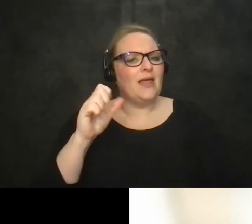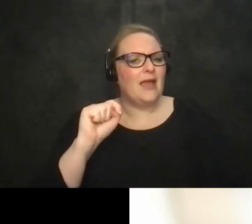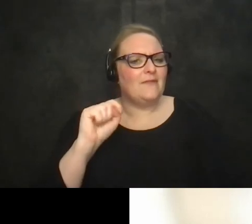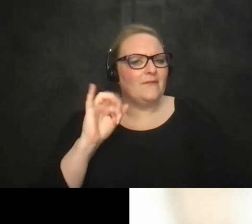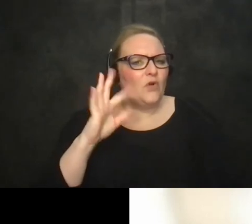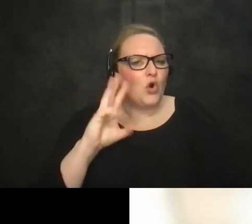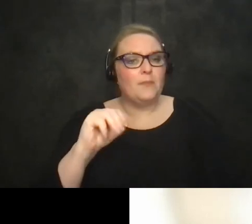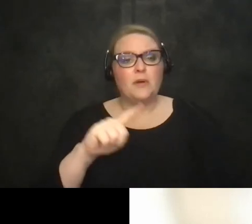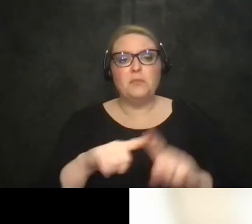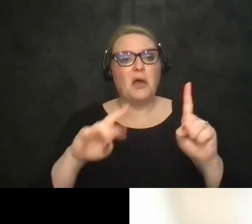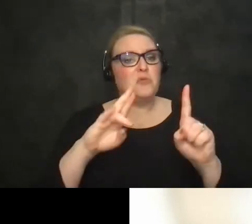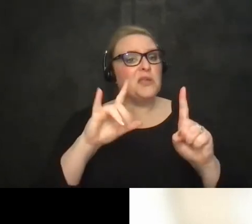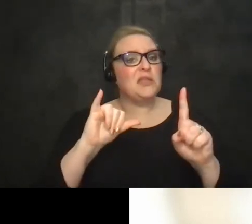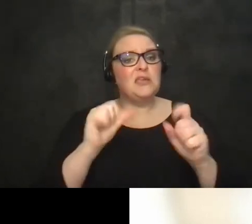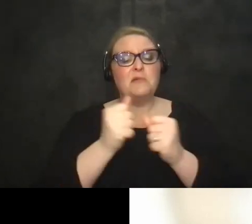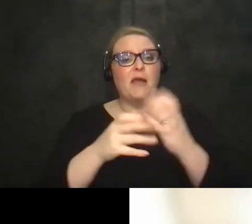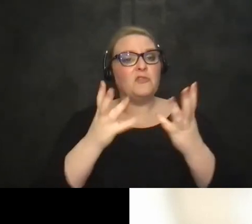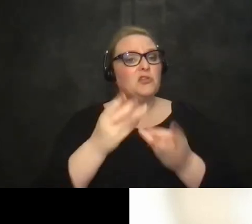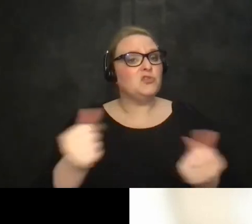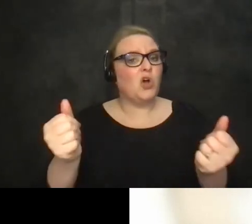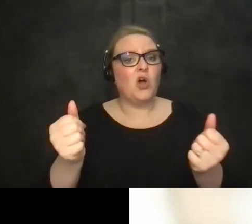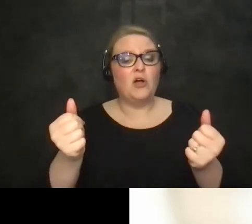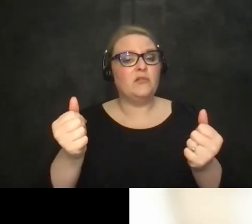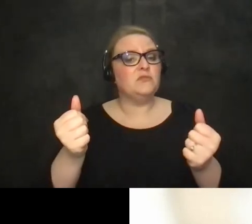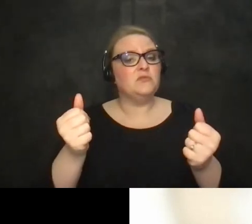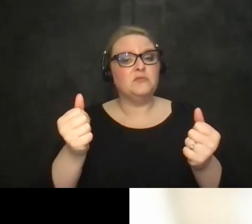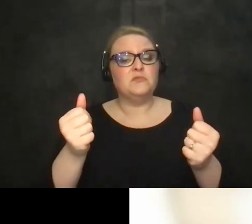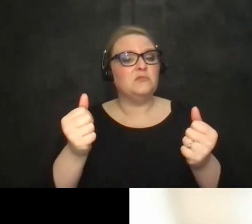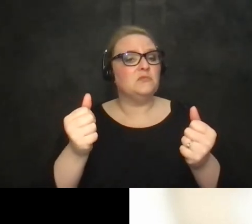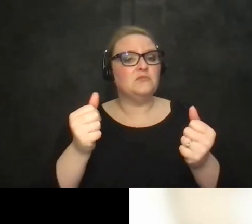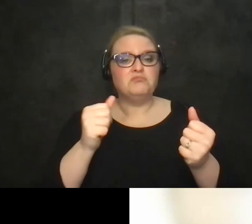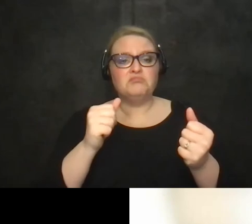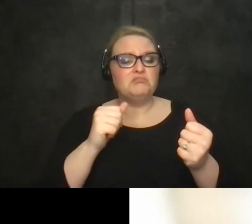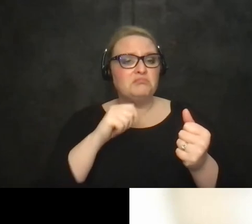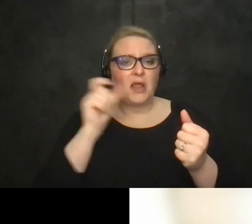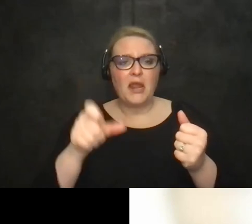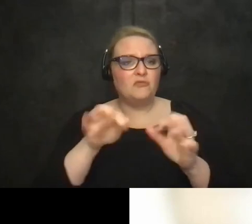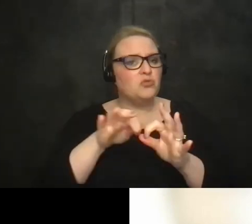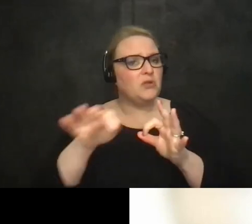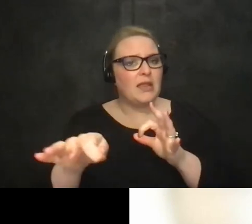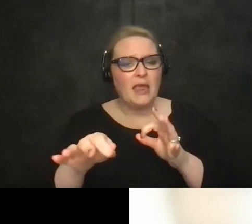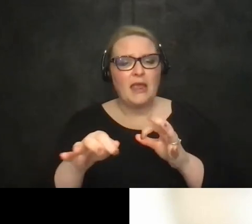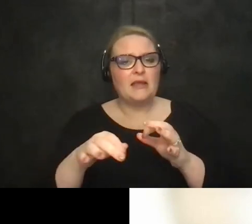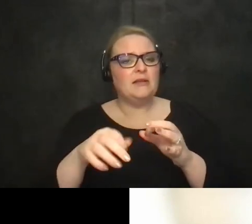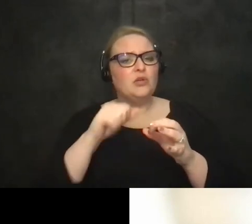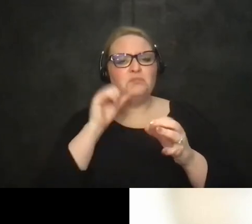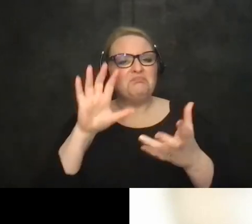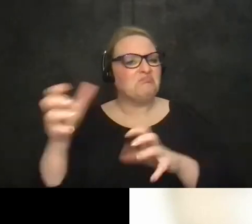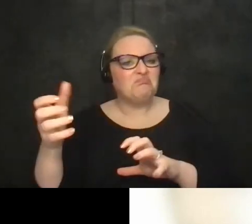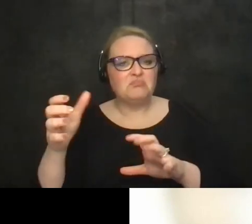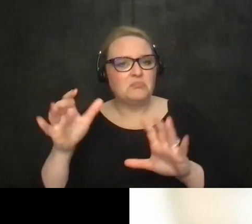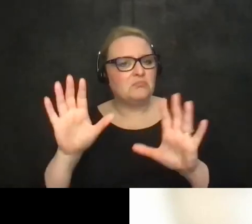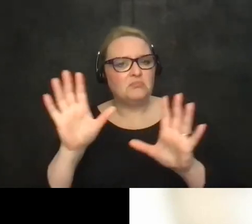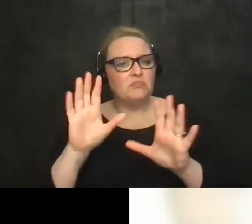goodness everything got solved without uh without a major delay or inconvenience to the participants so i i